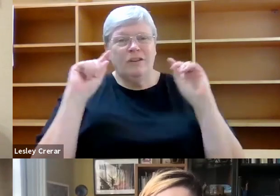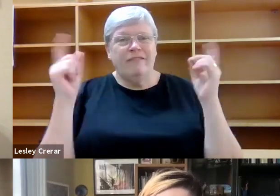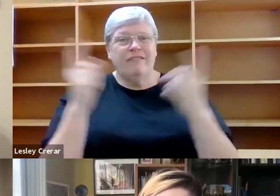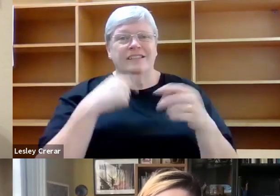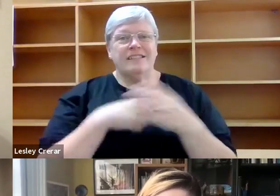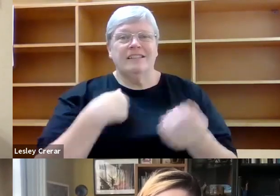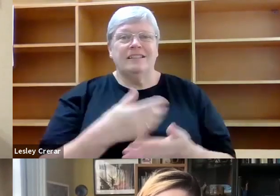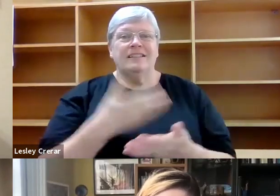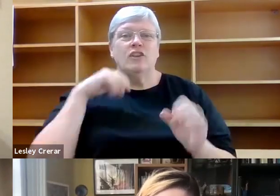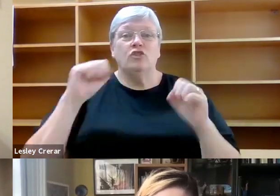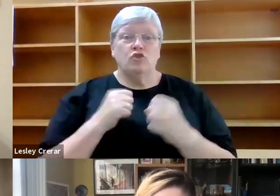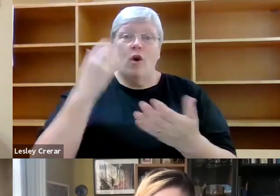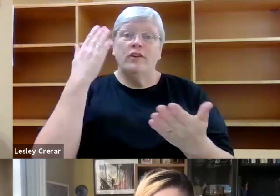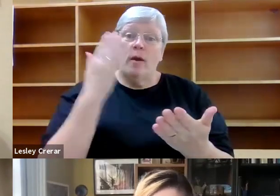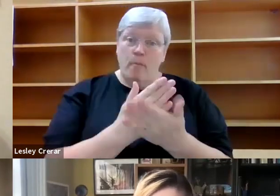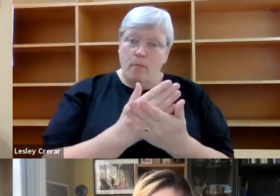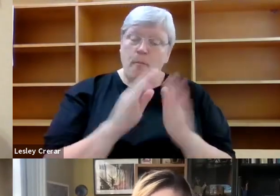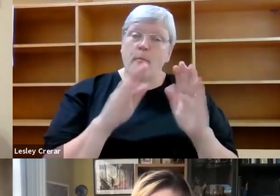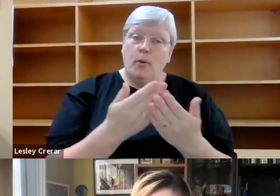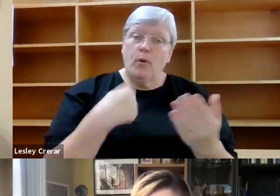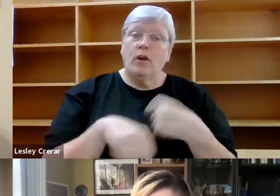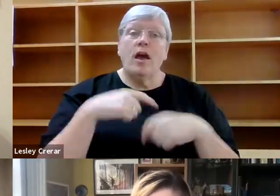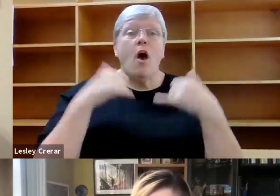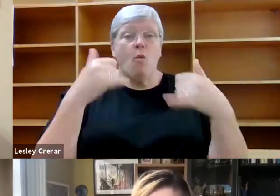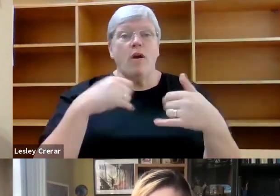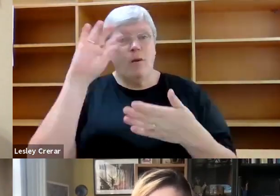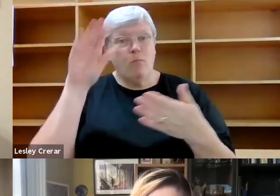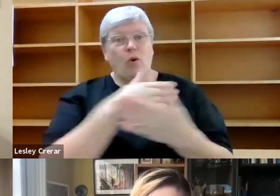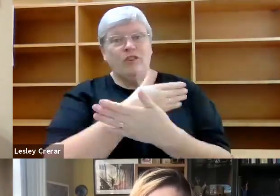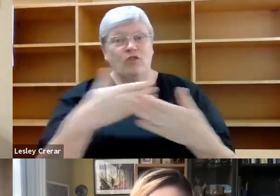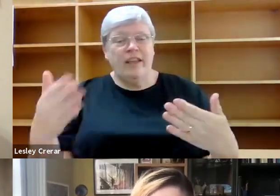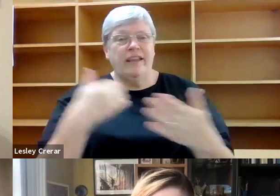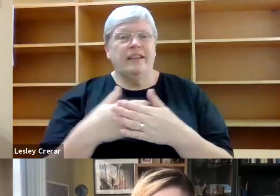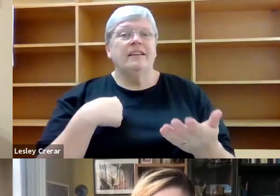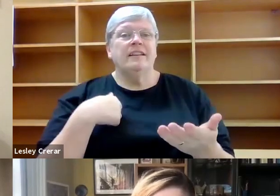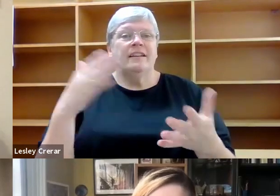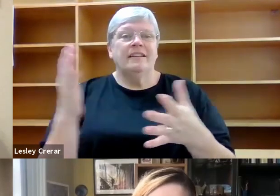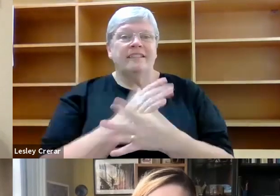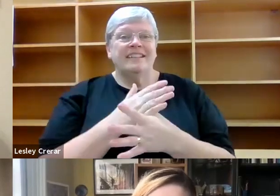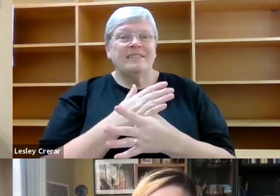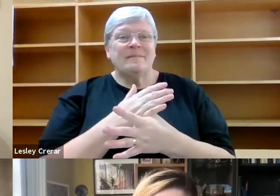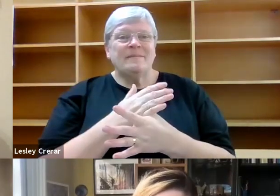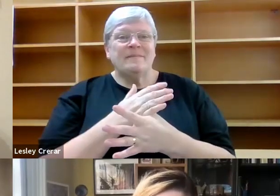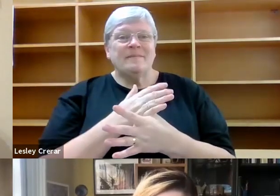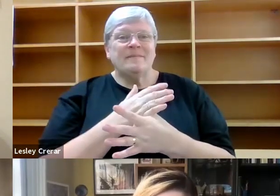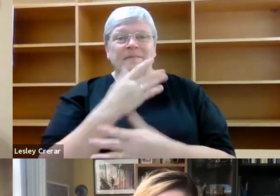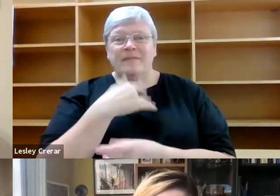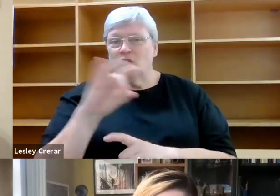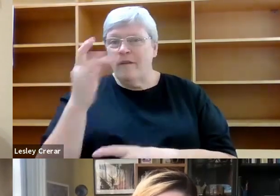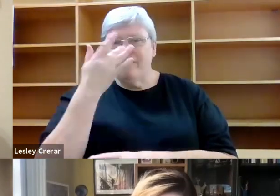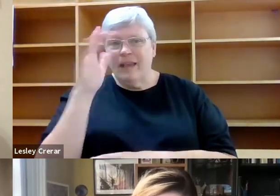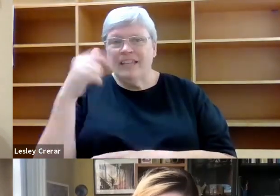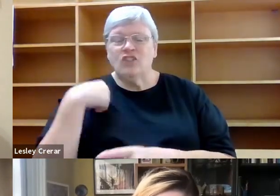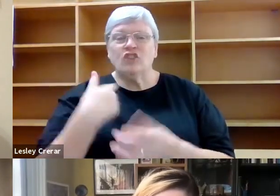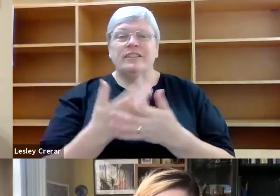Book Trust New Writers Awardee for Poetry. Her debut nonfiction book, A Spell in the